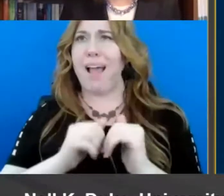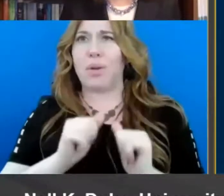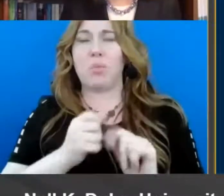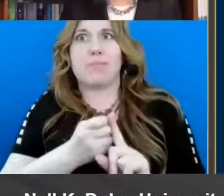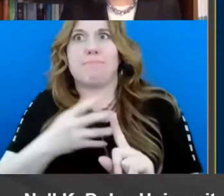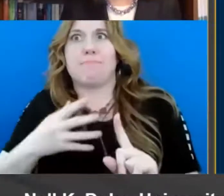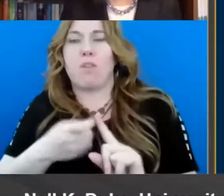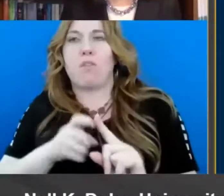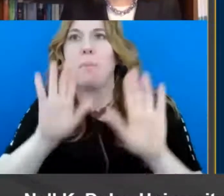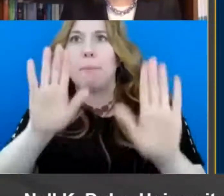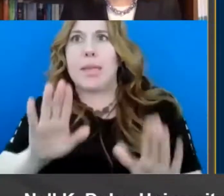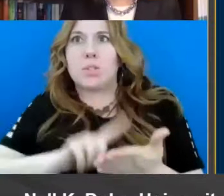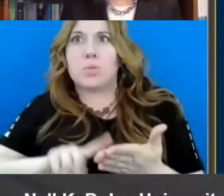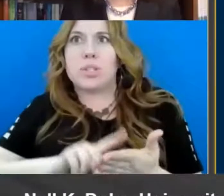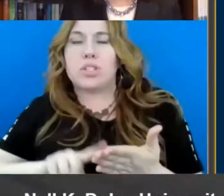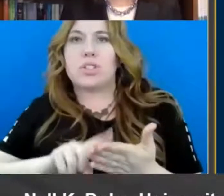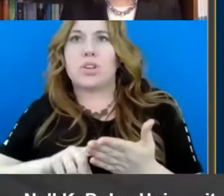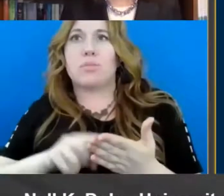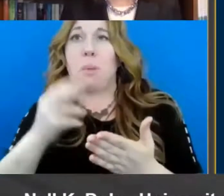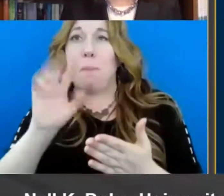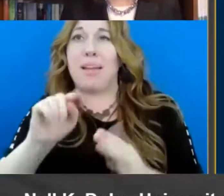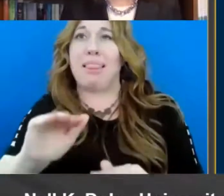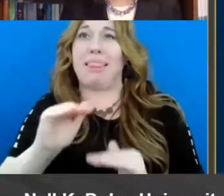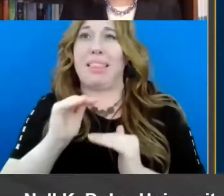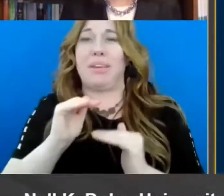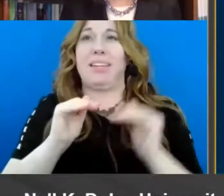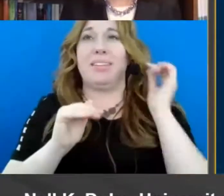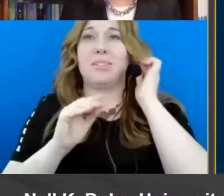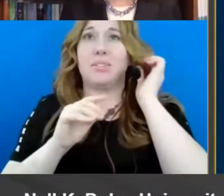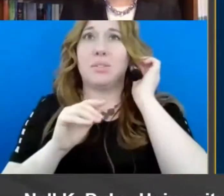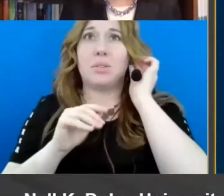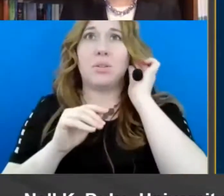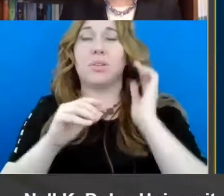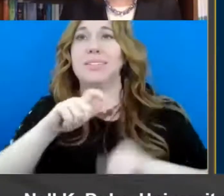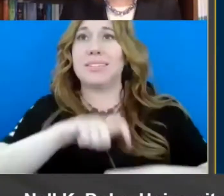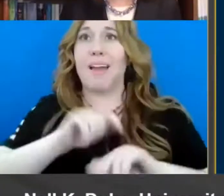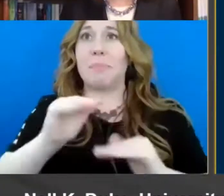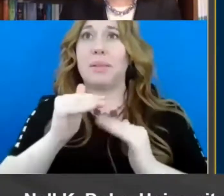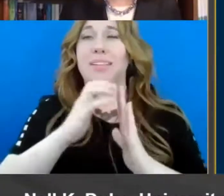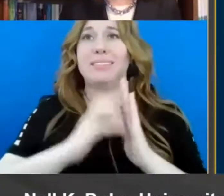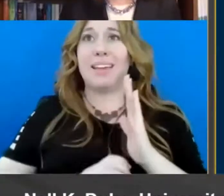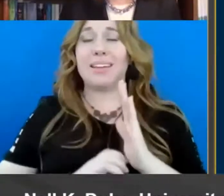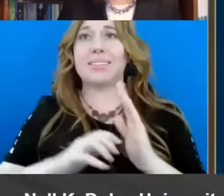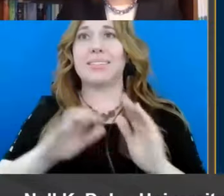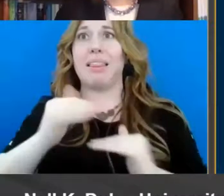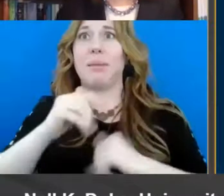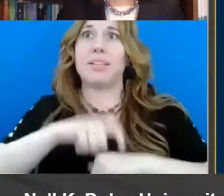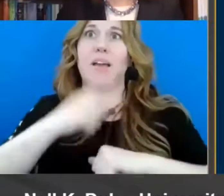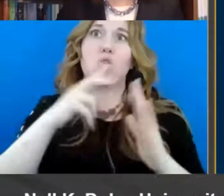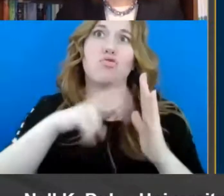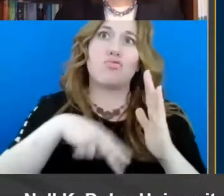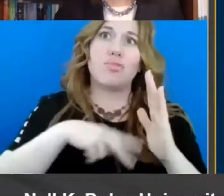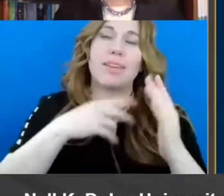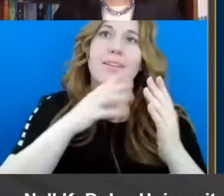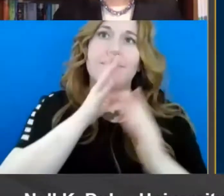research when limited to the quotable text so limited time um to do read alouds etc etc